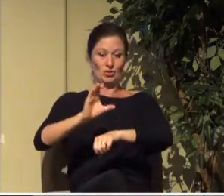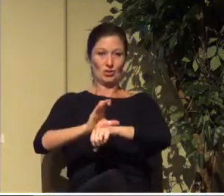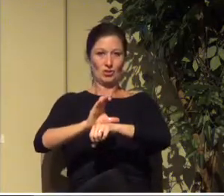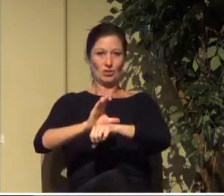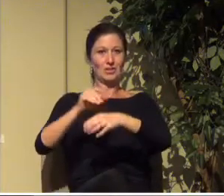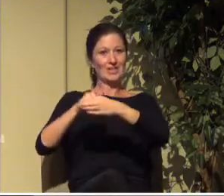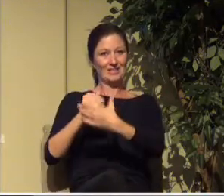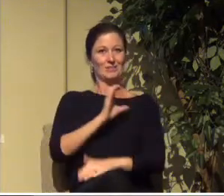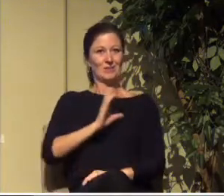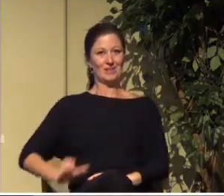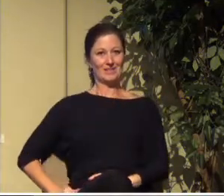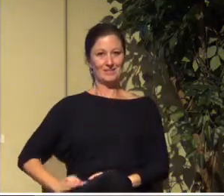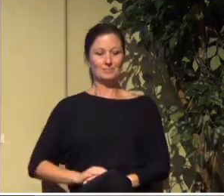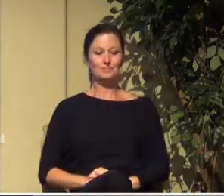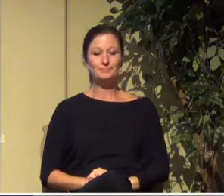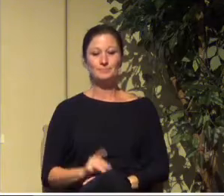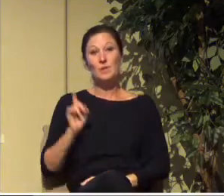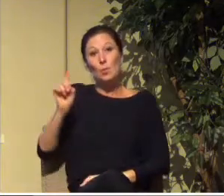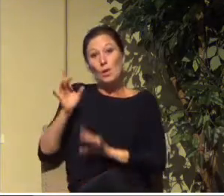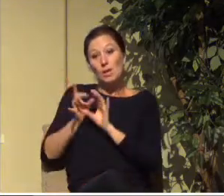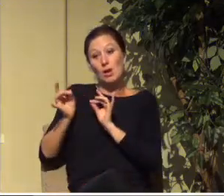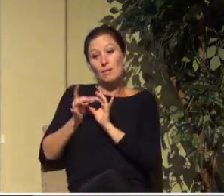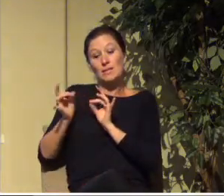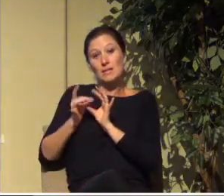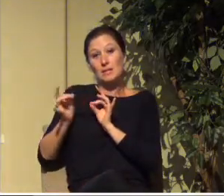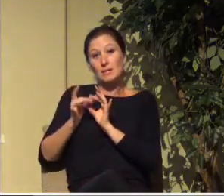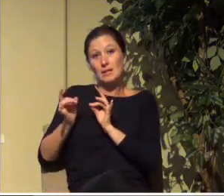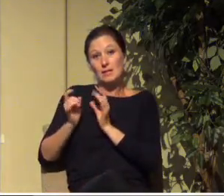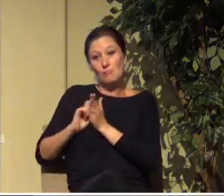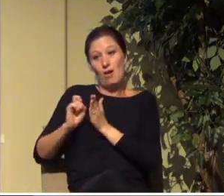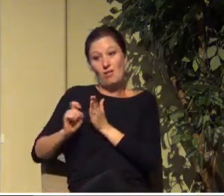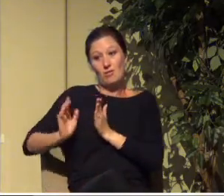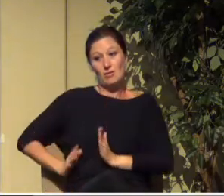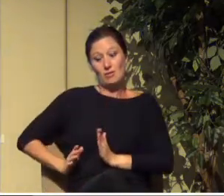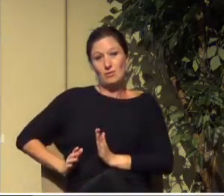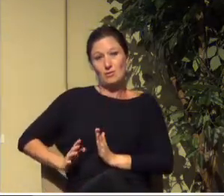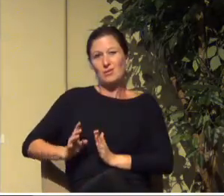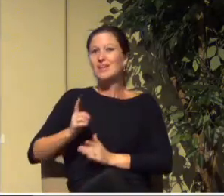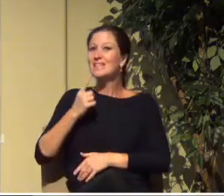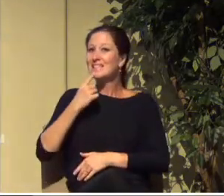commentary says that the book of Ephesians tells us how to be the church.